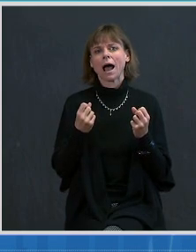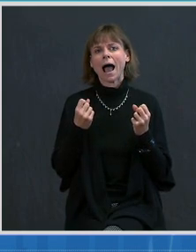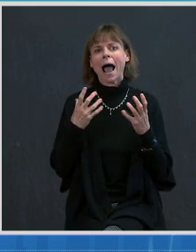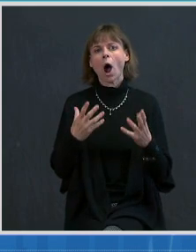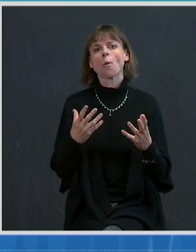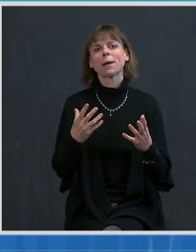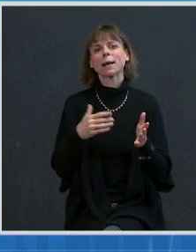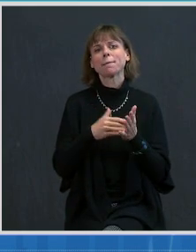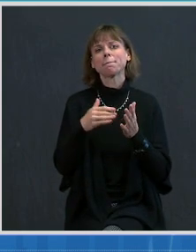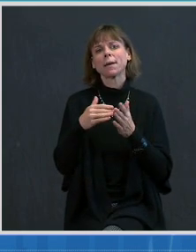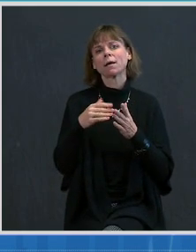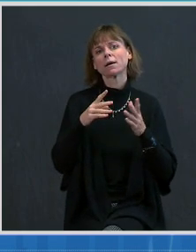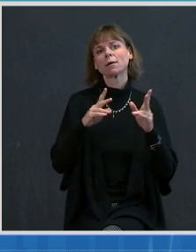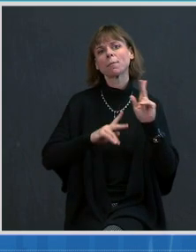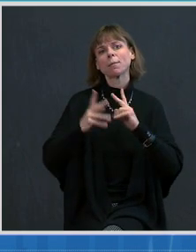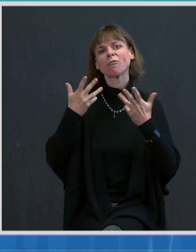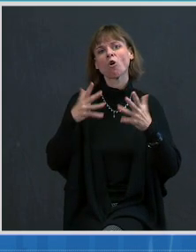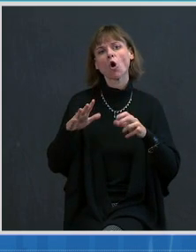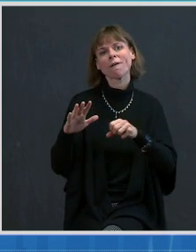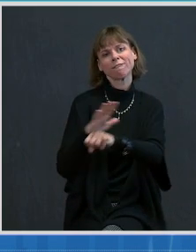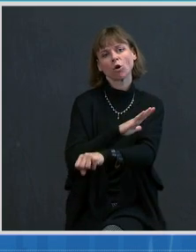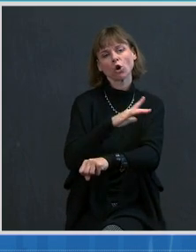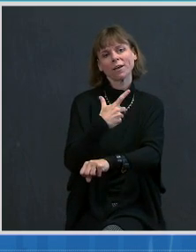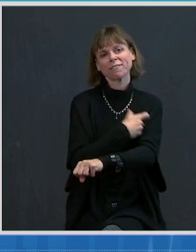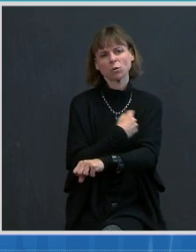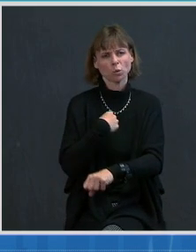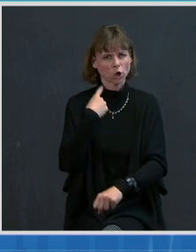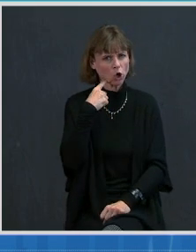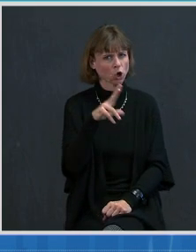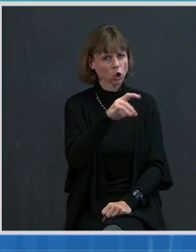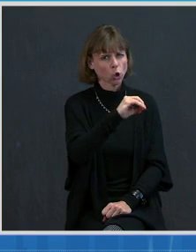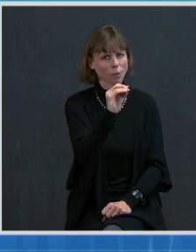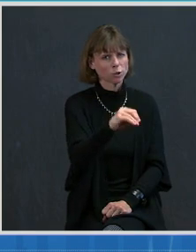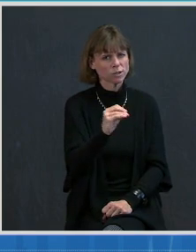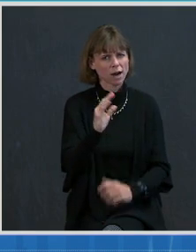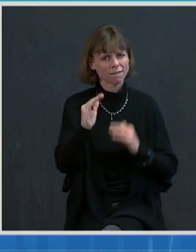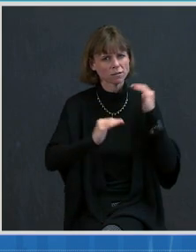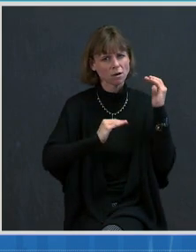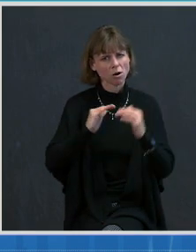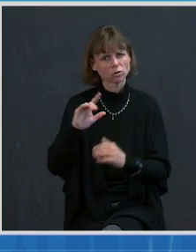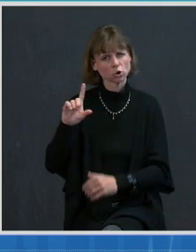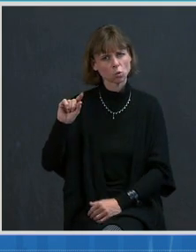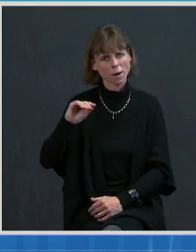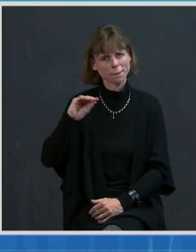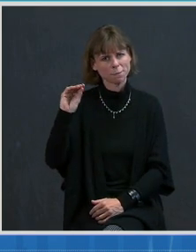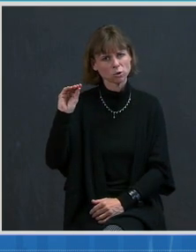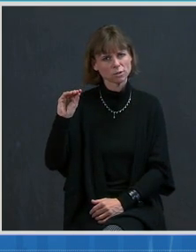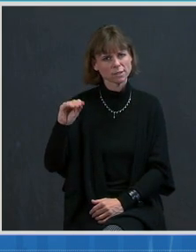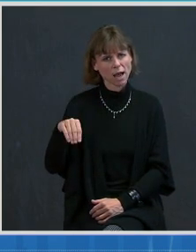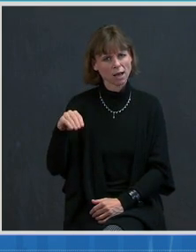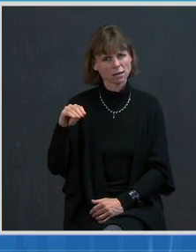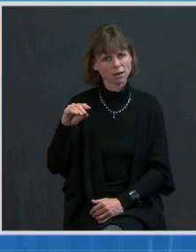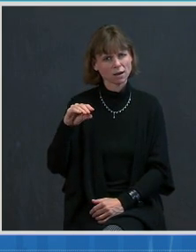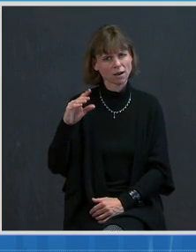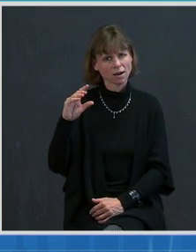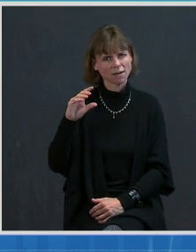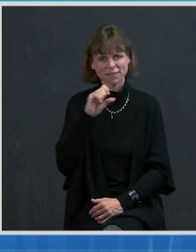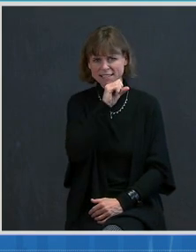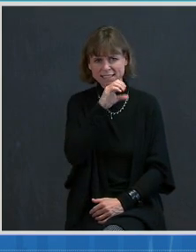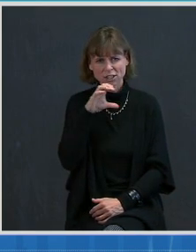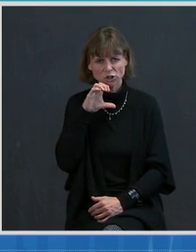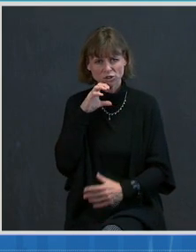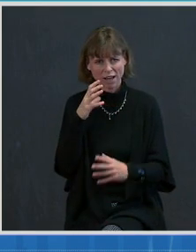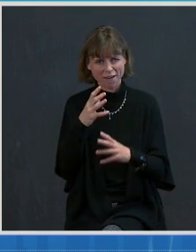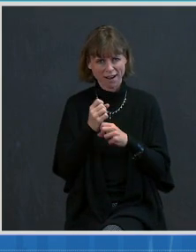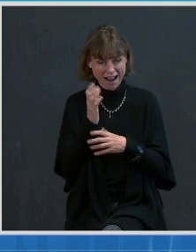vaccinated. Today, we heard that 30 percent of the adults or 20 percent of the seniors had received some vaccination.